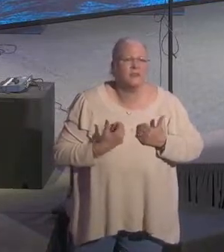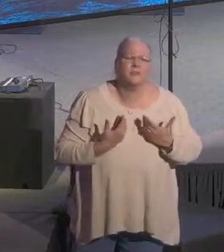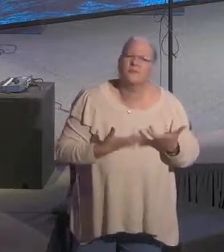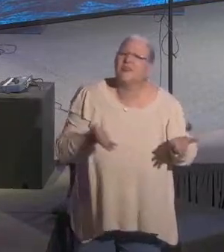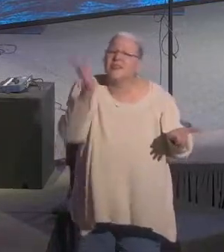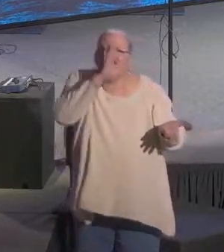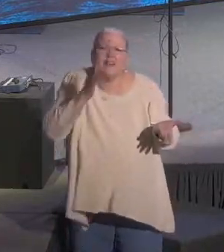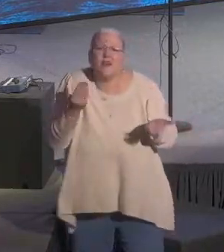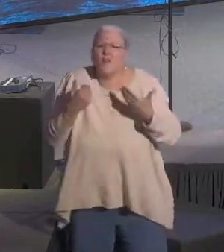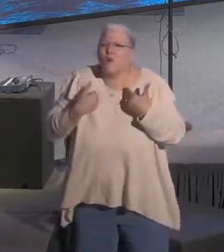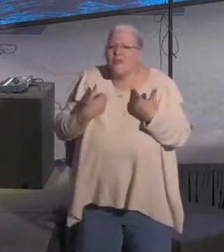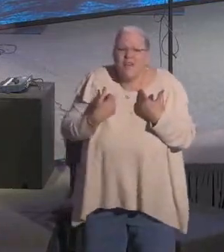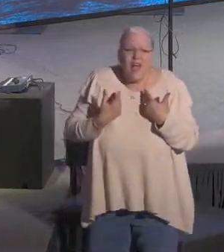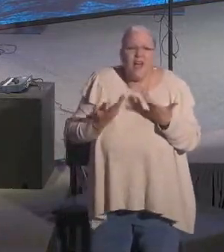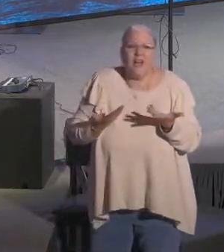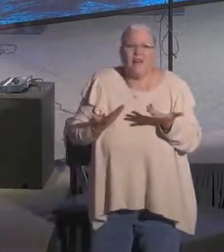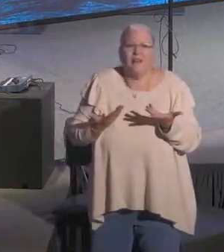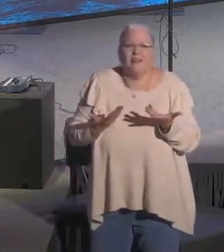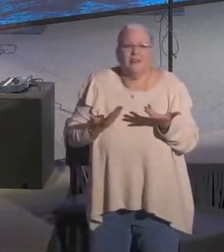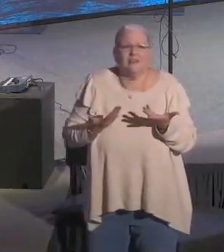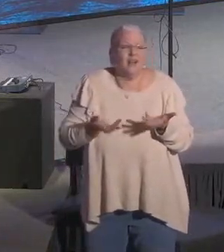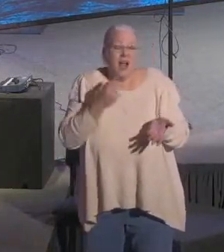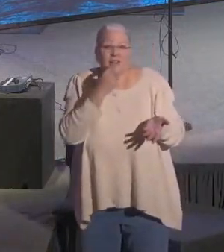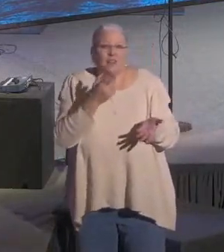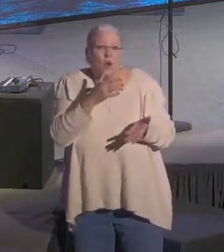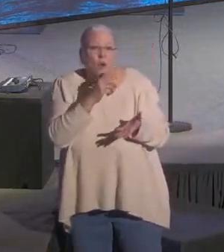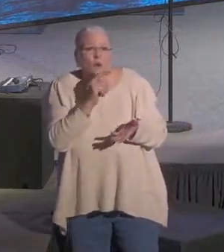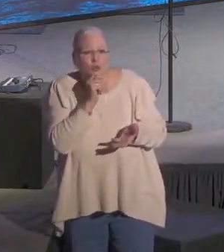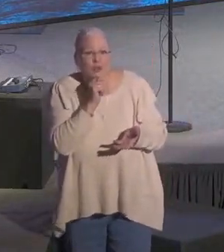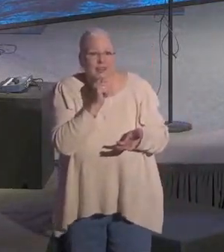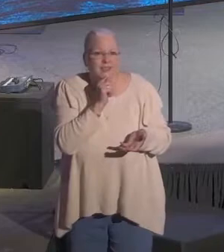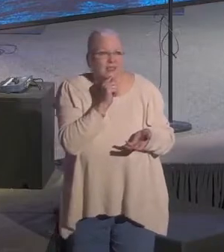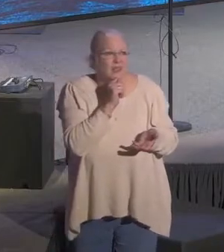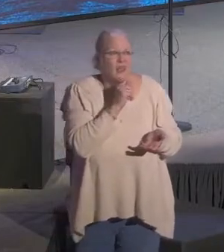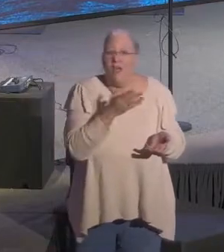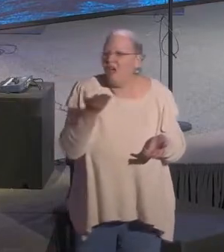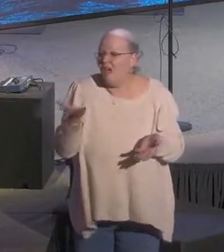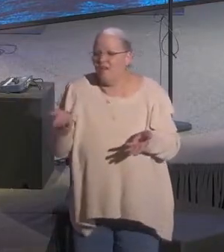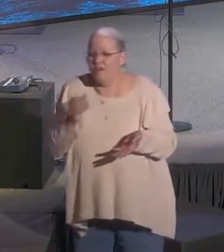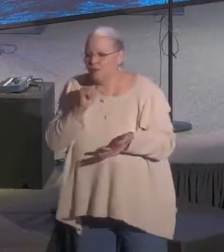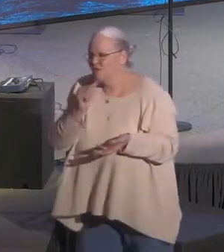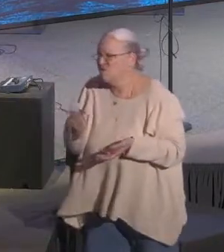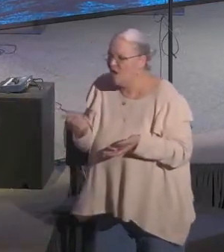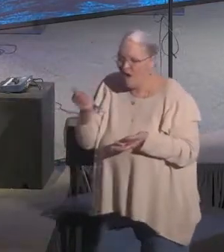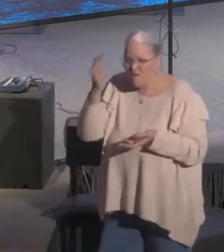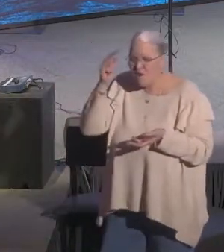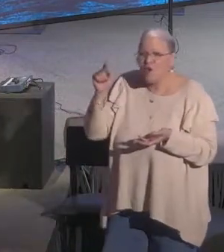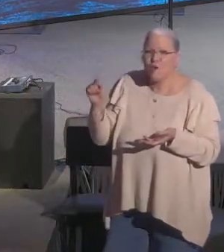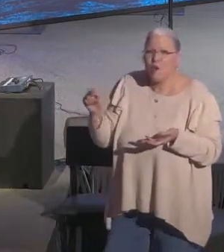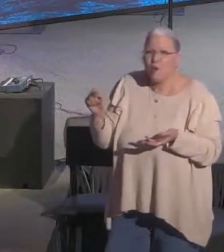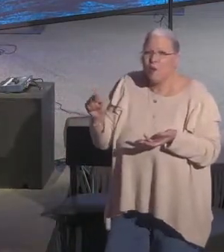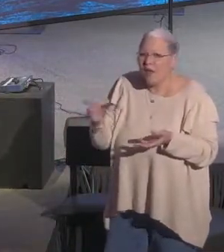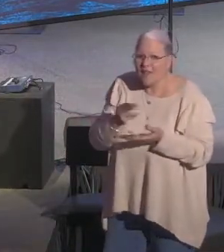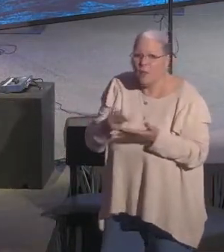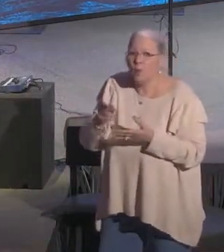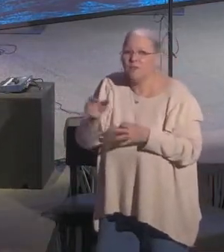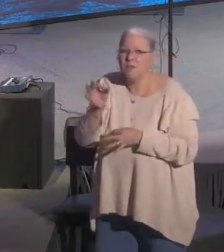that I never would have had any other way. I told my wife recently, if it wasn't for you and the Holy Spirit, I think I'd be dead by now.